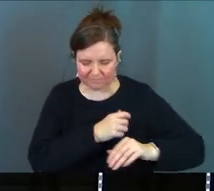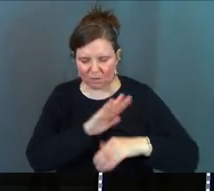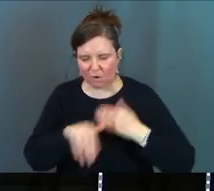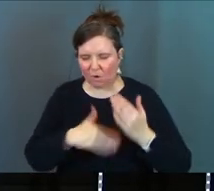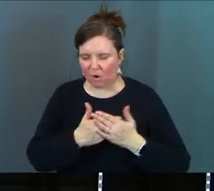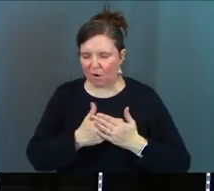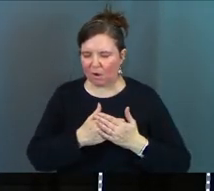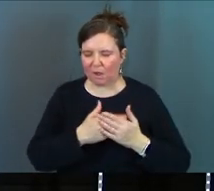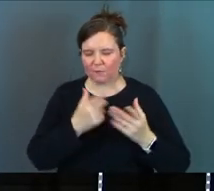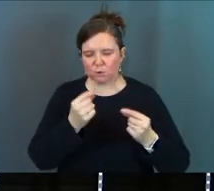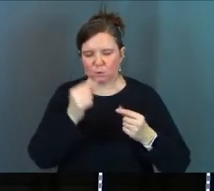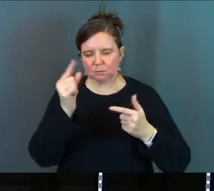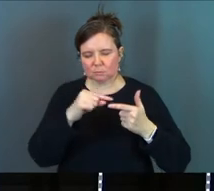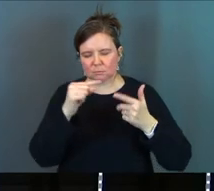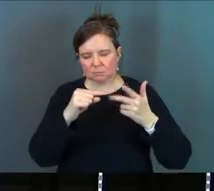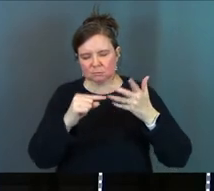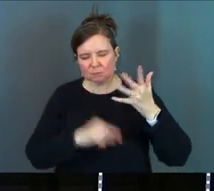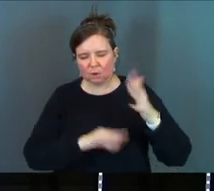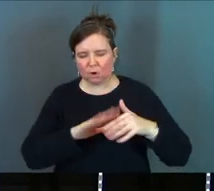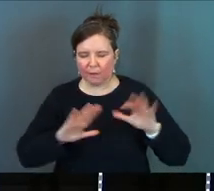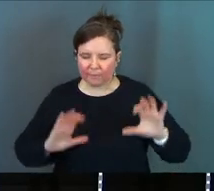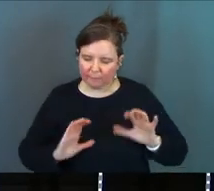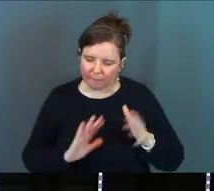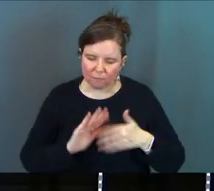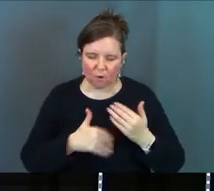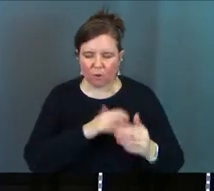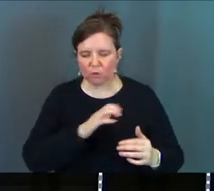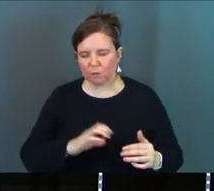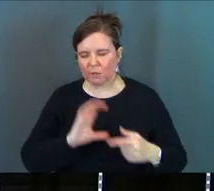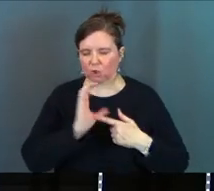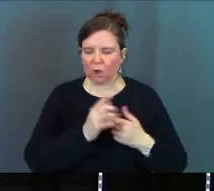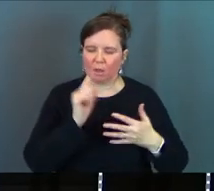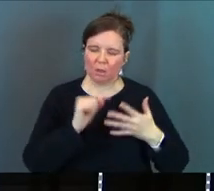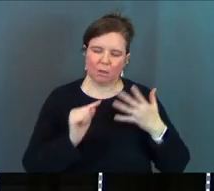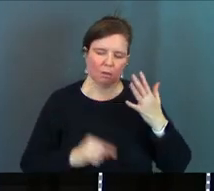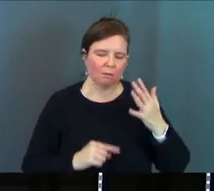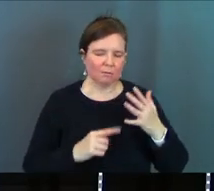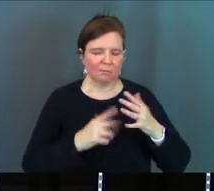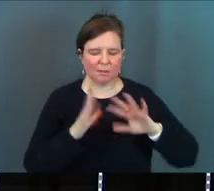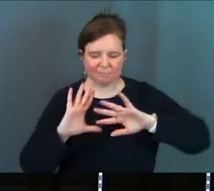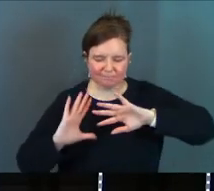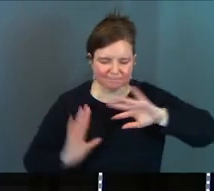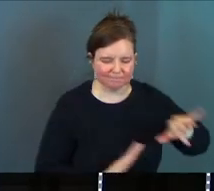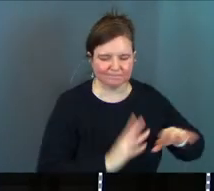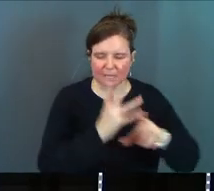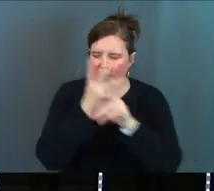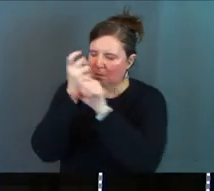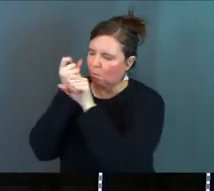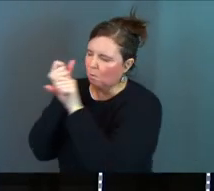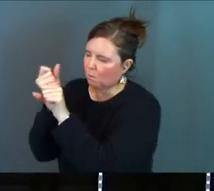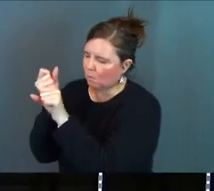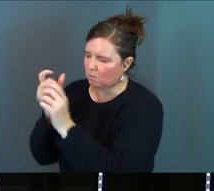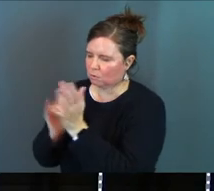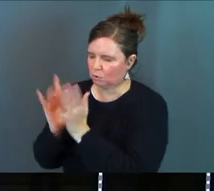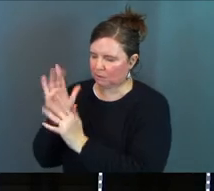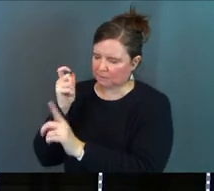all the to-dos Lord and all the activities and all the Christian culture and hold on to Jesus himself